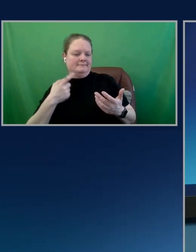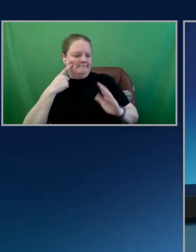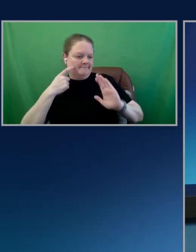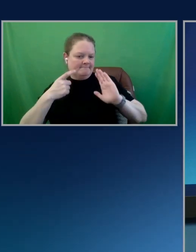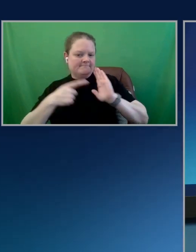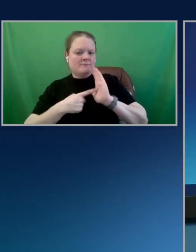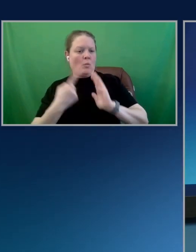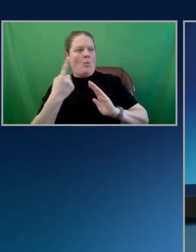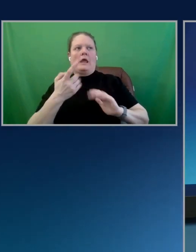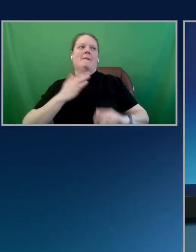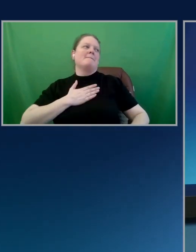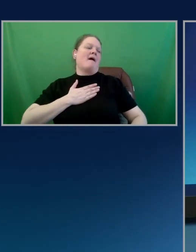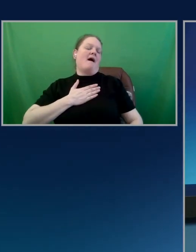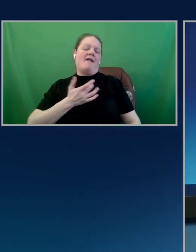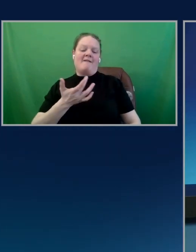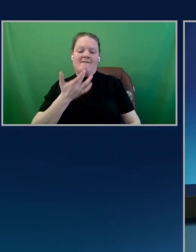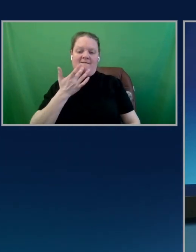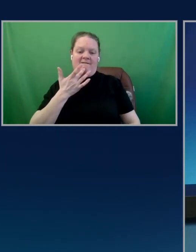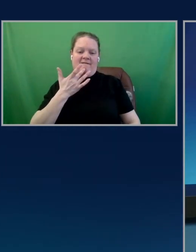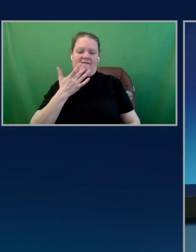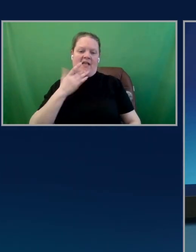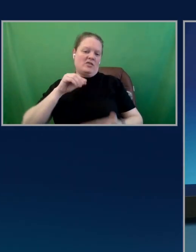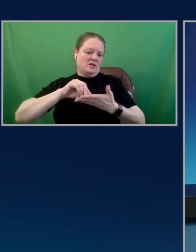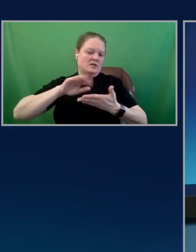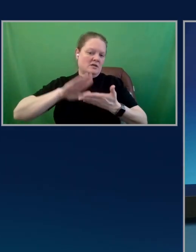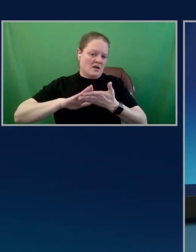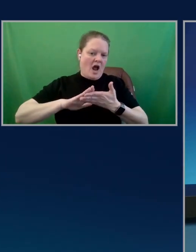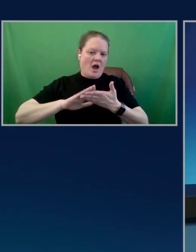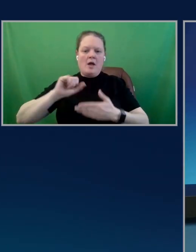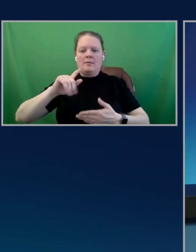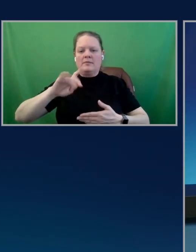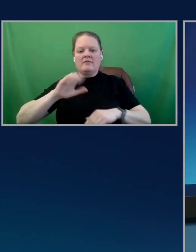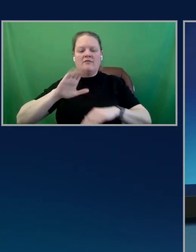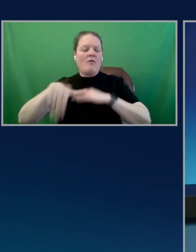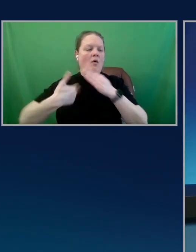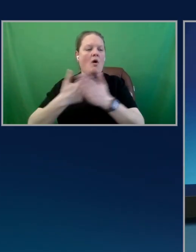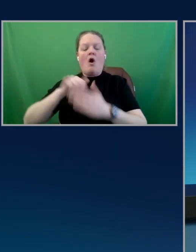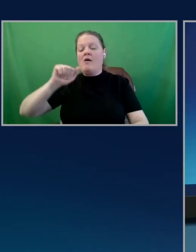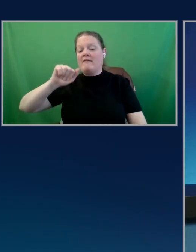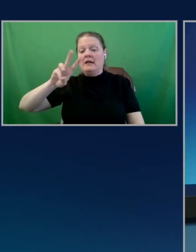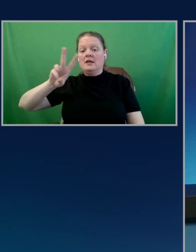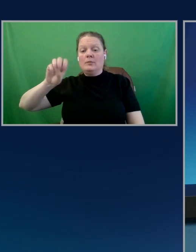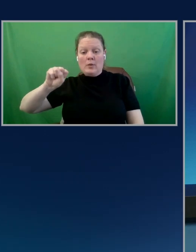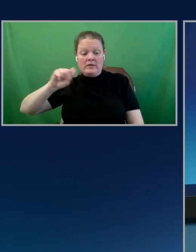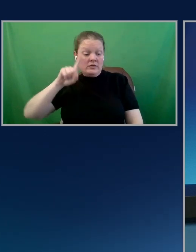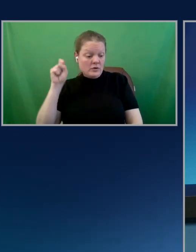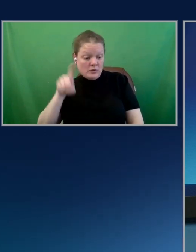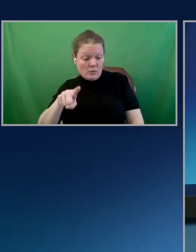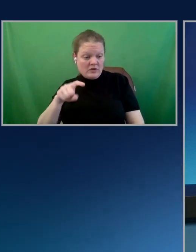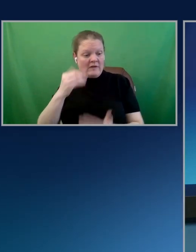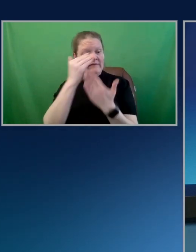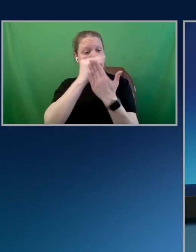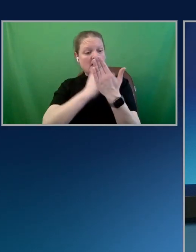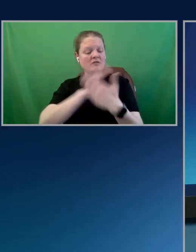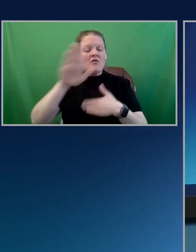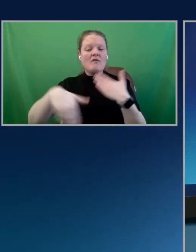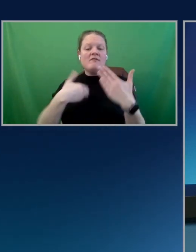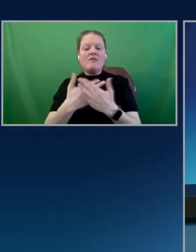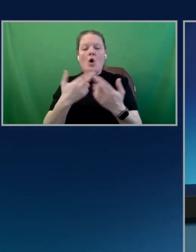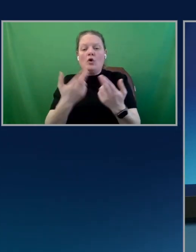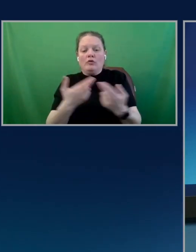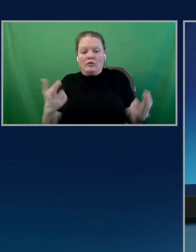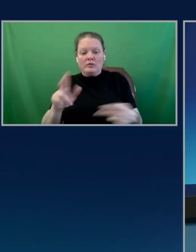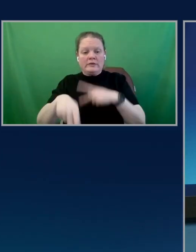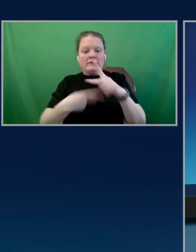favorite documentation sites in all of AWS. But the question is, is there a list of all the resource types you can use